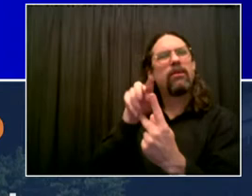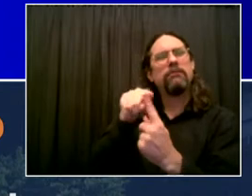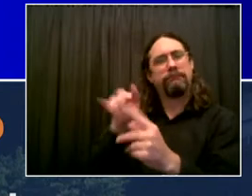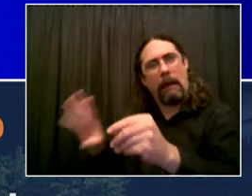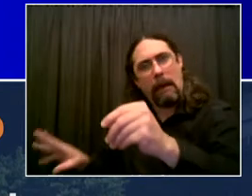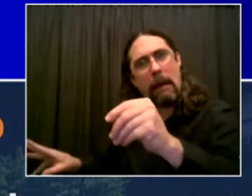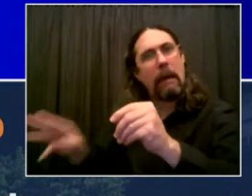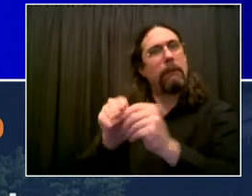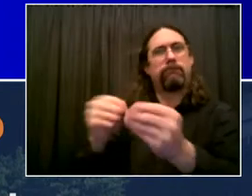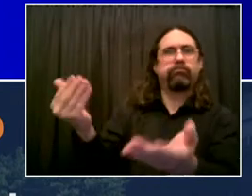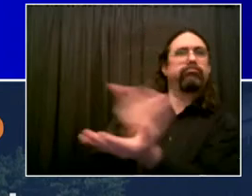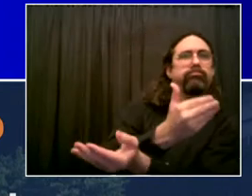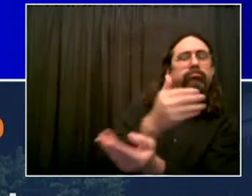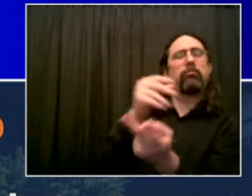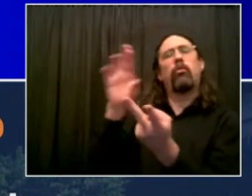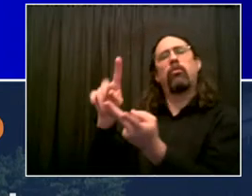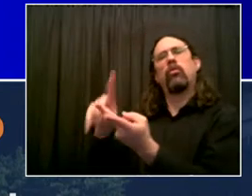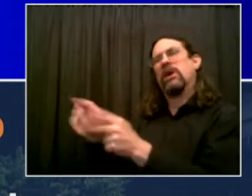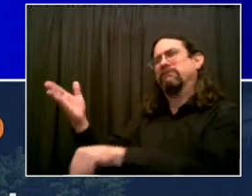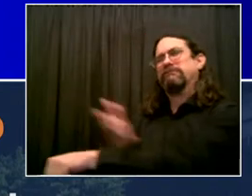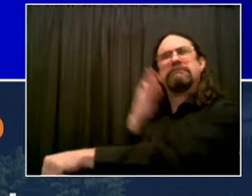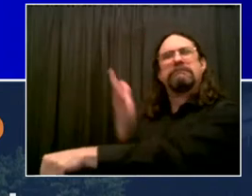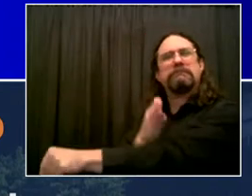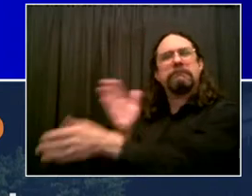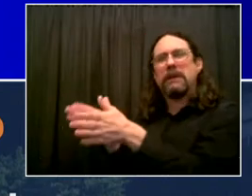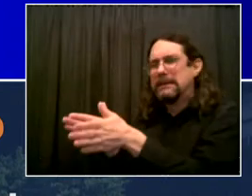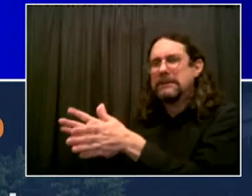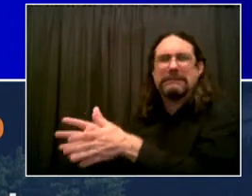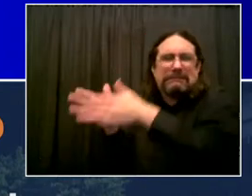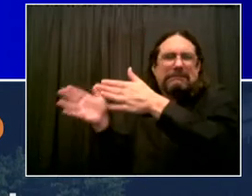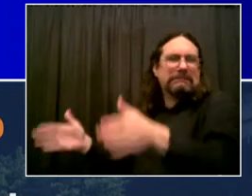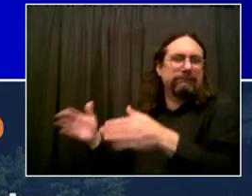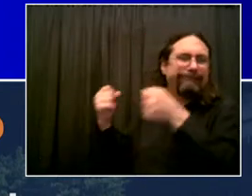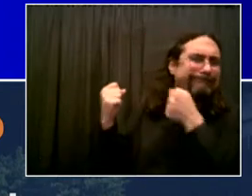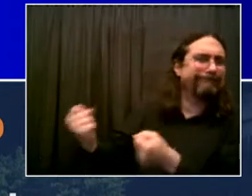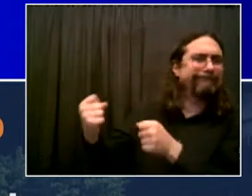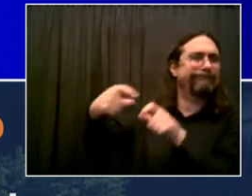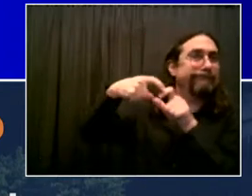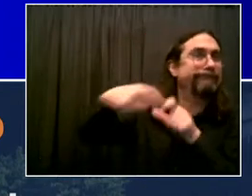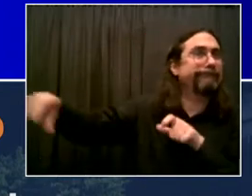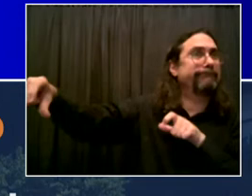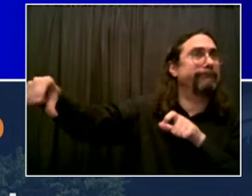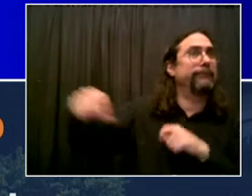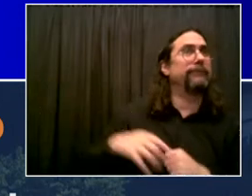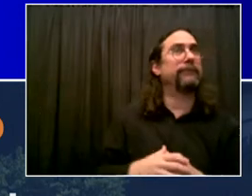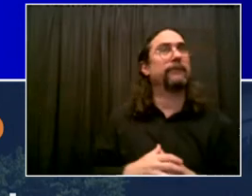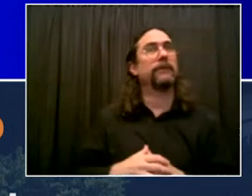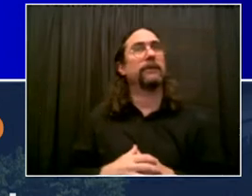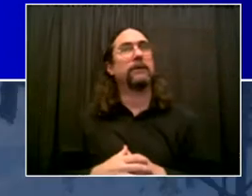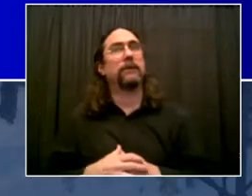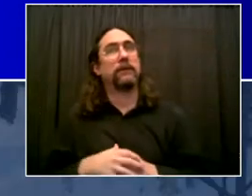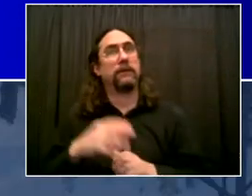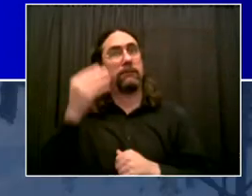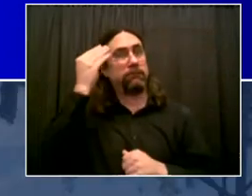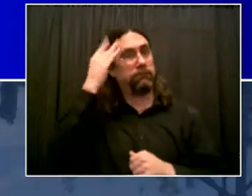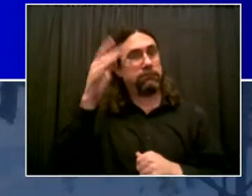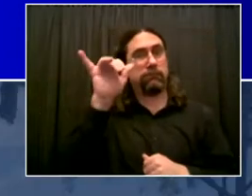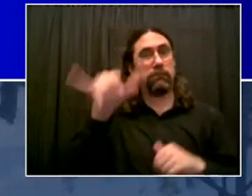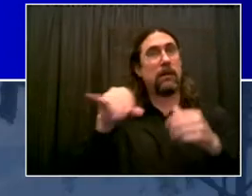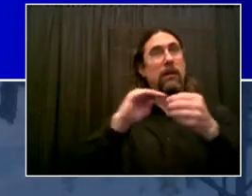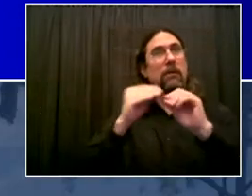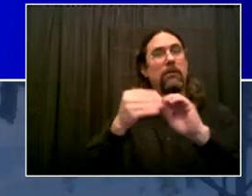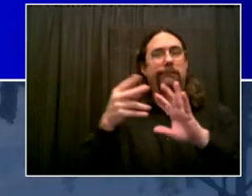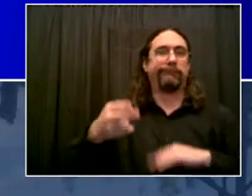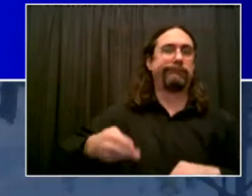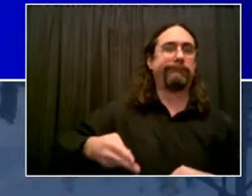of miles in our history for combining new and improved busways and bus lanes. It's going to help move this city forward. It's going to help